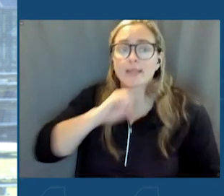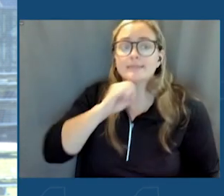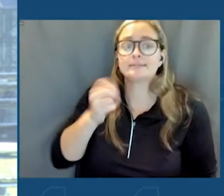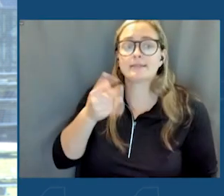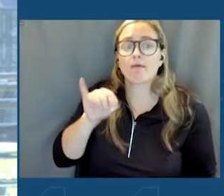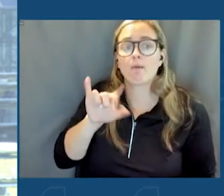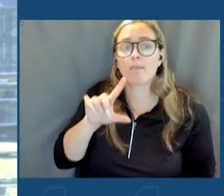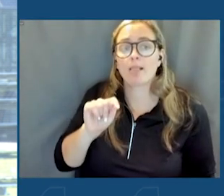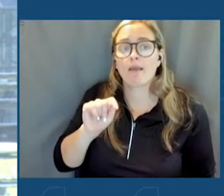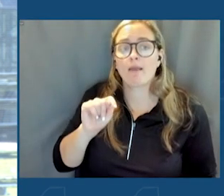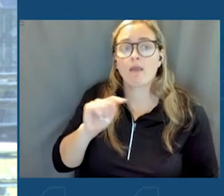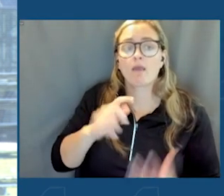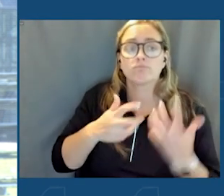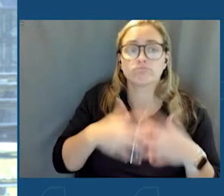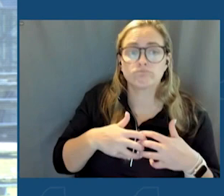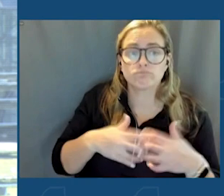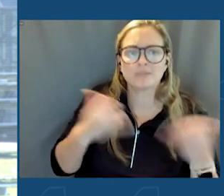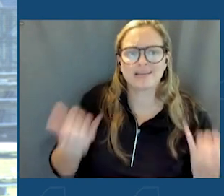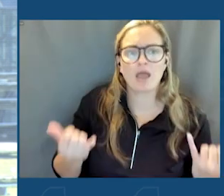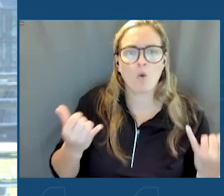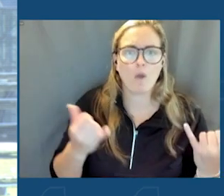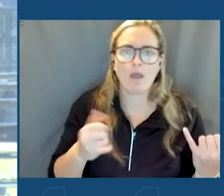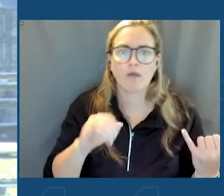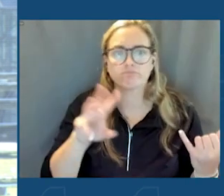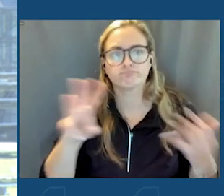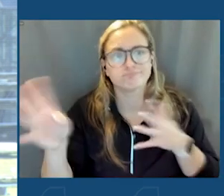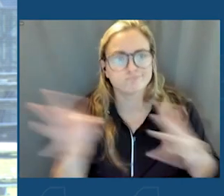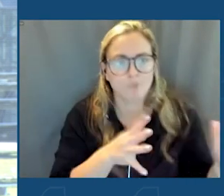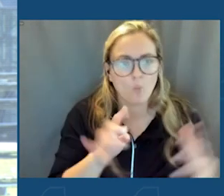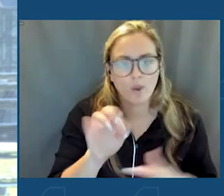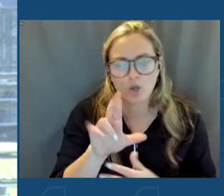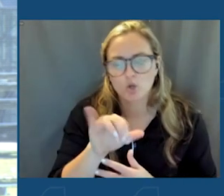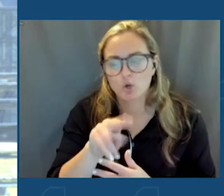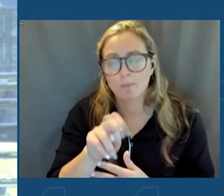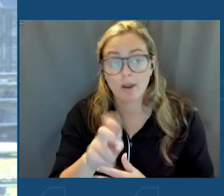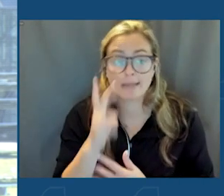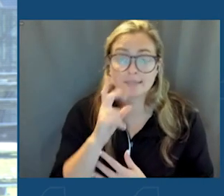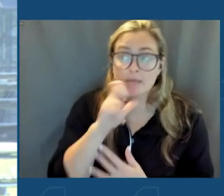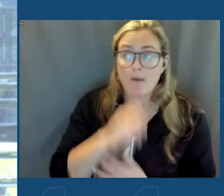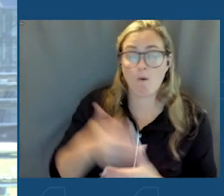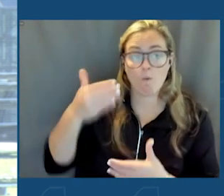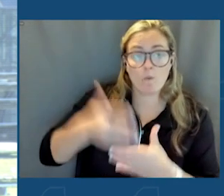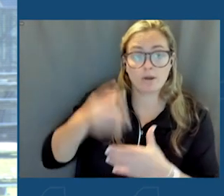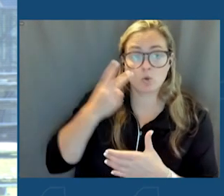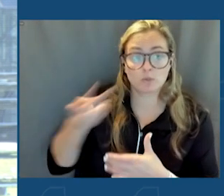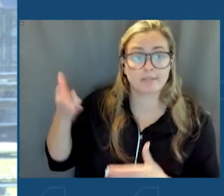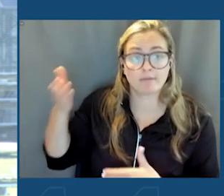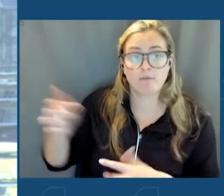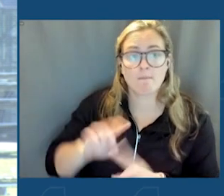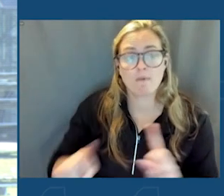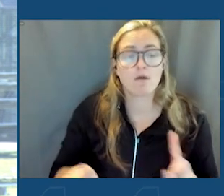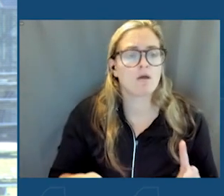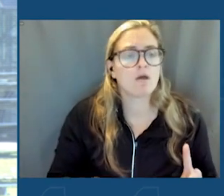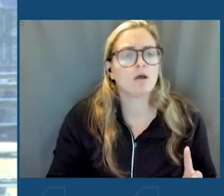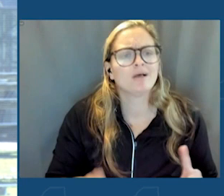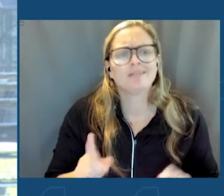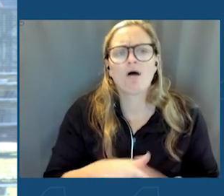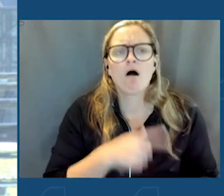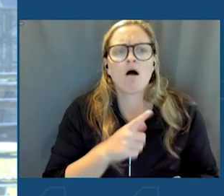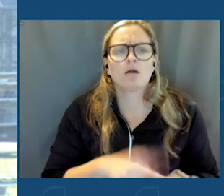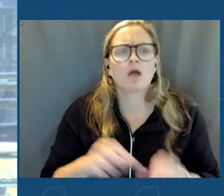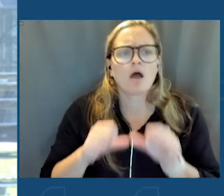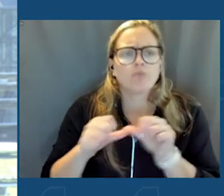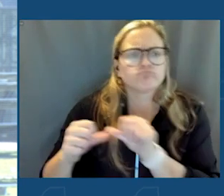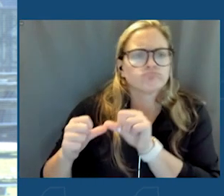have onshore wind turbines. I mean, right out my old window, it's spectacular. But it was also a long time, the home of our